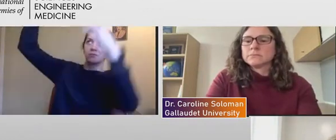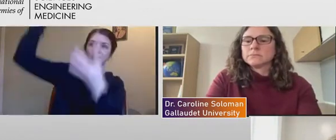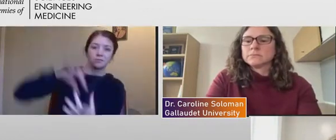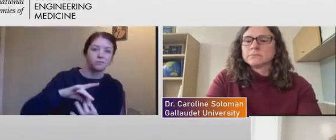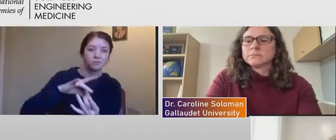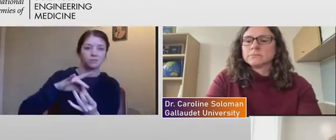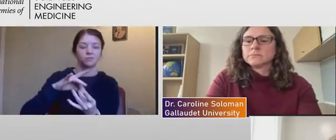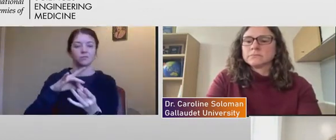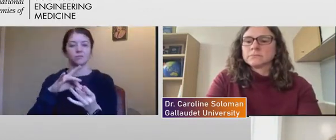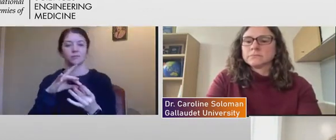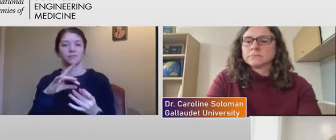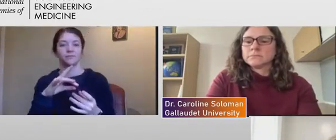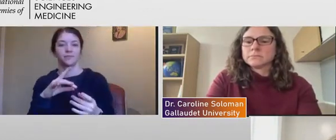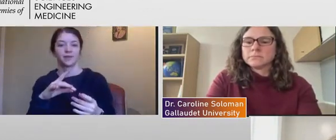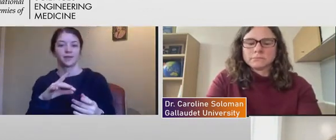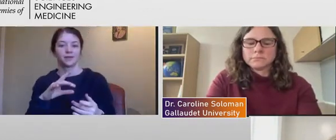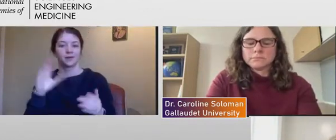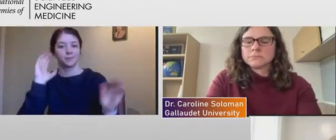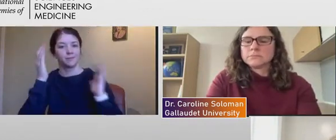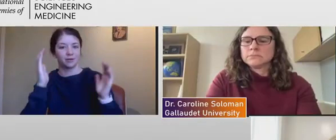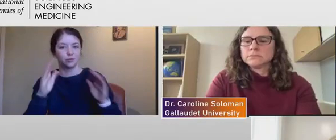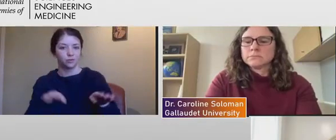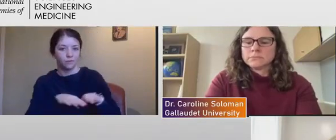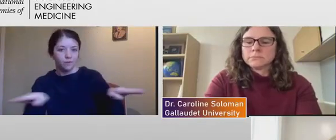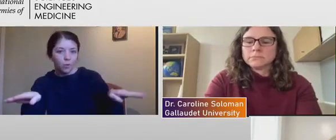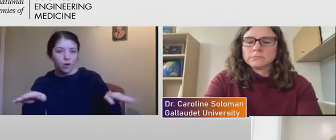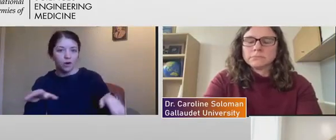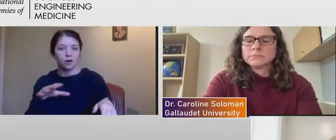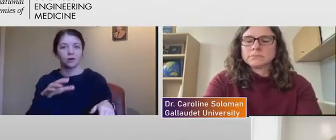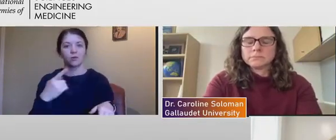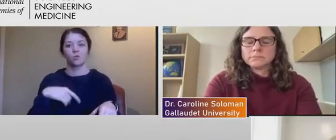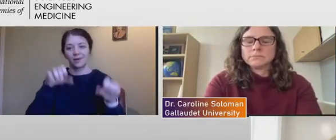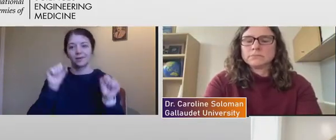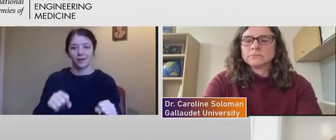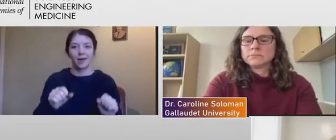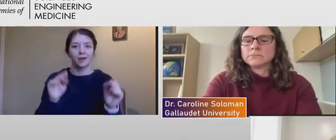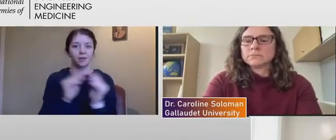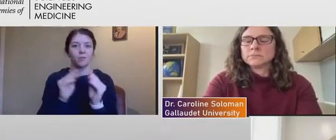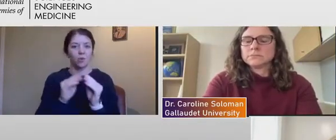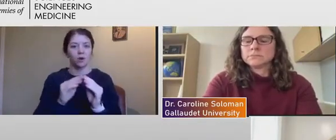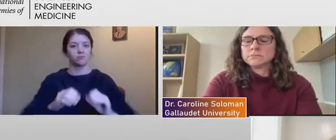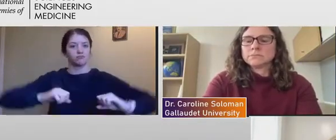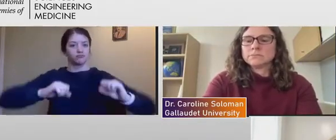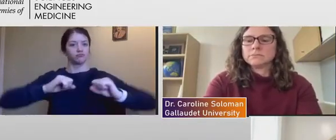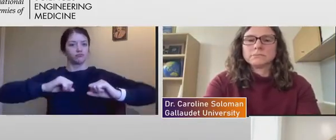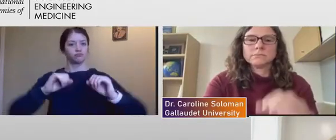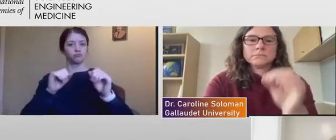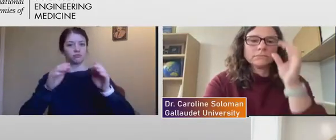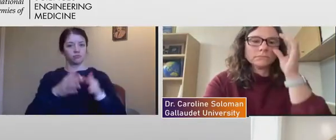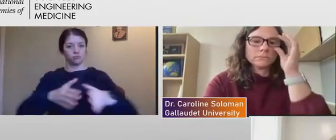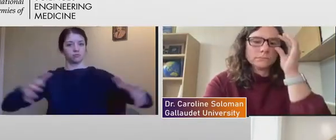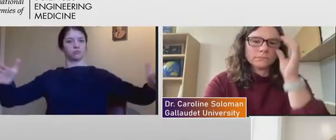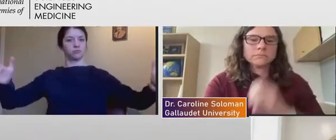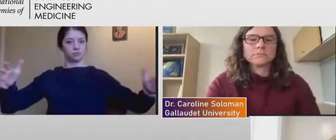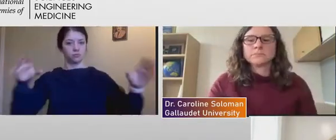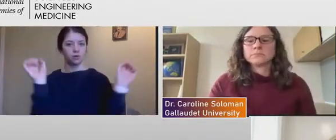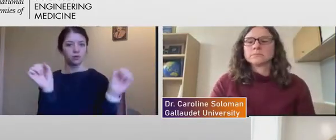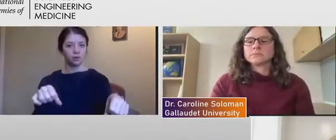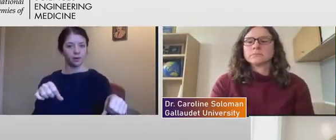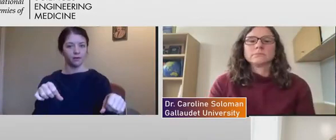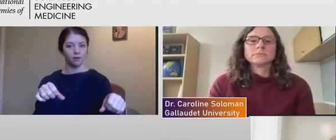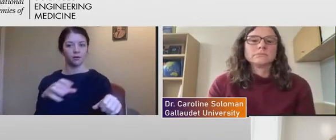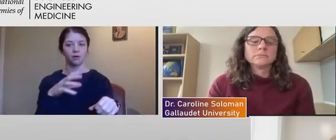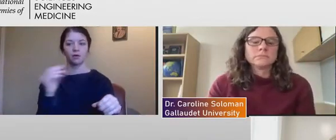based on the floor. We can really open up a space if we need to and really